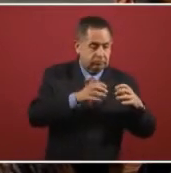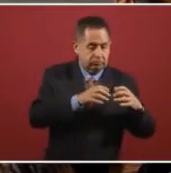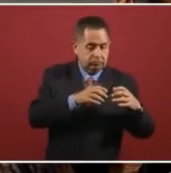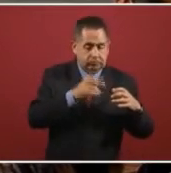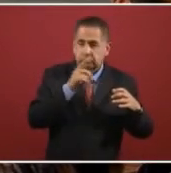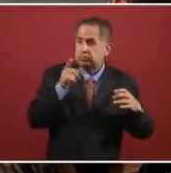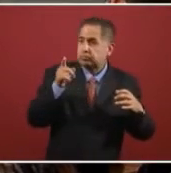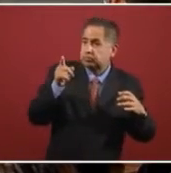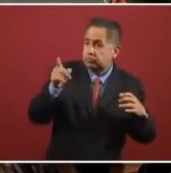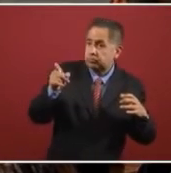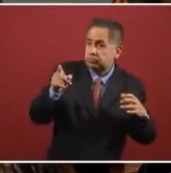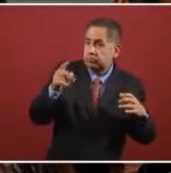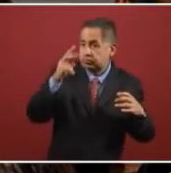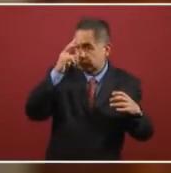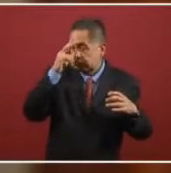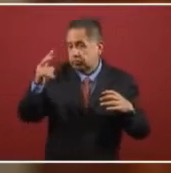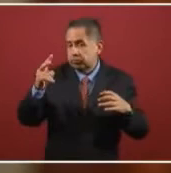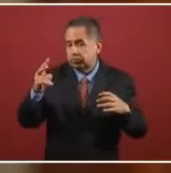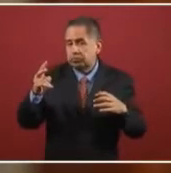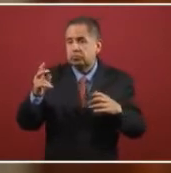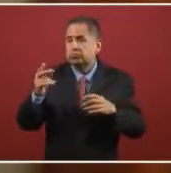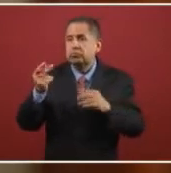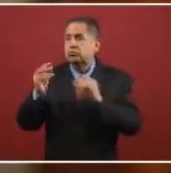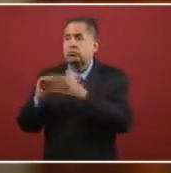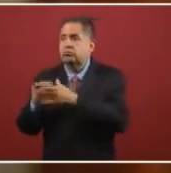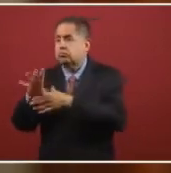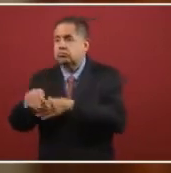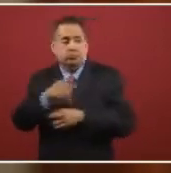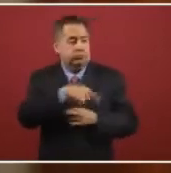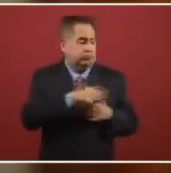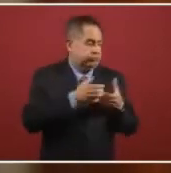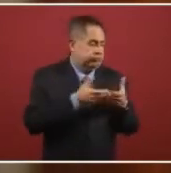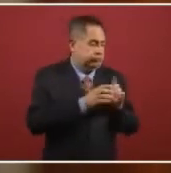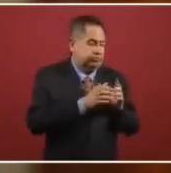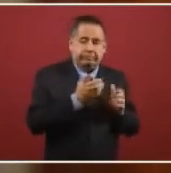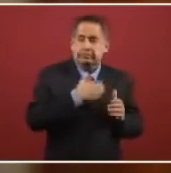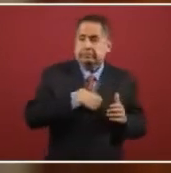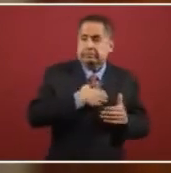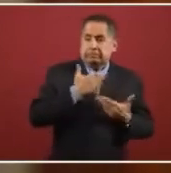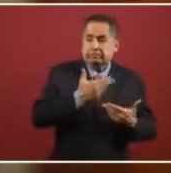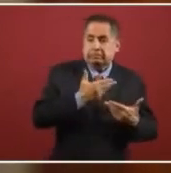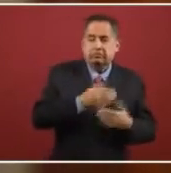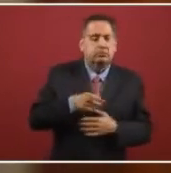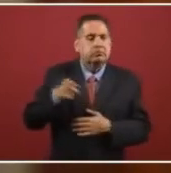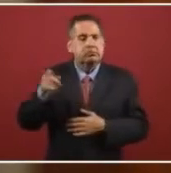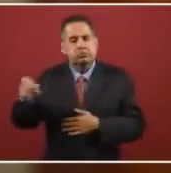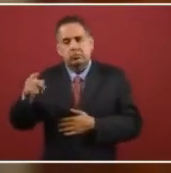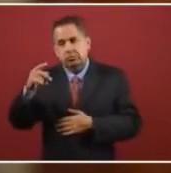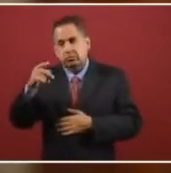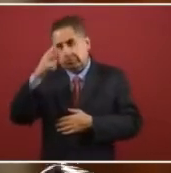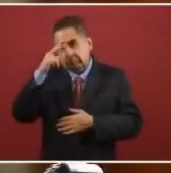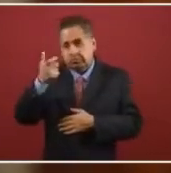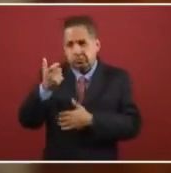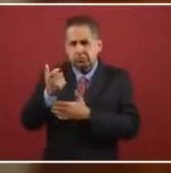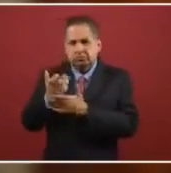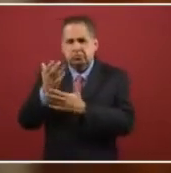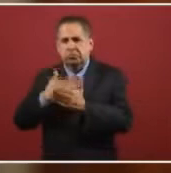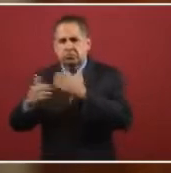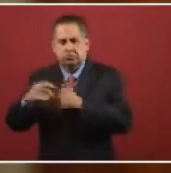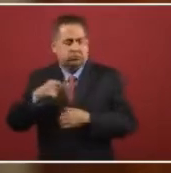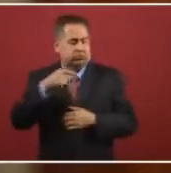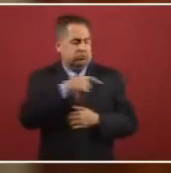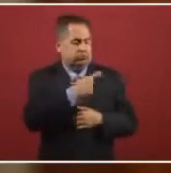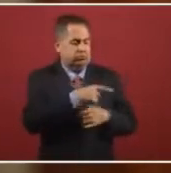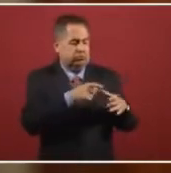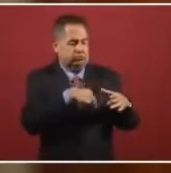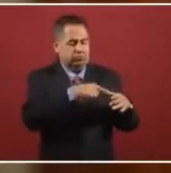Some financial companies, they say